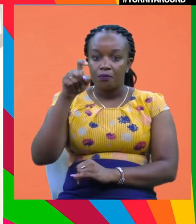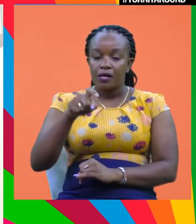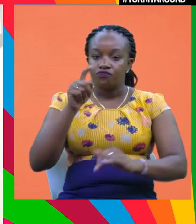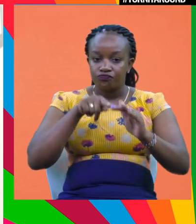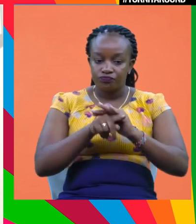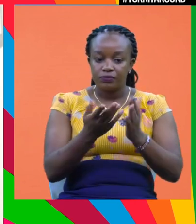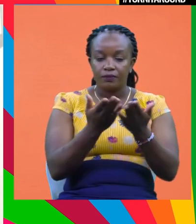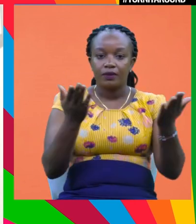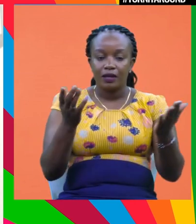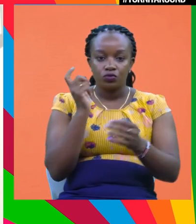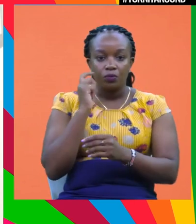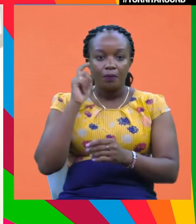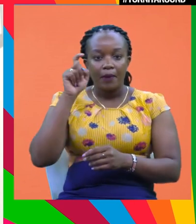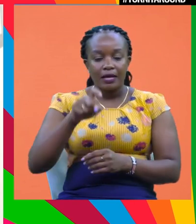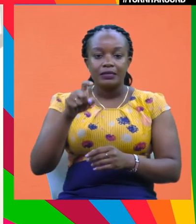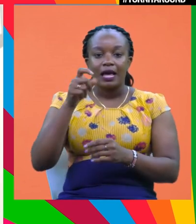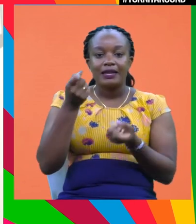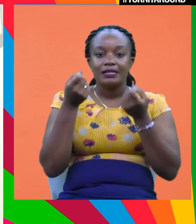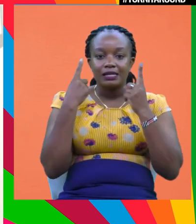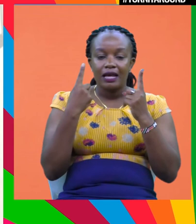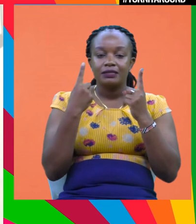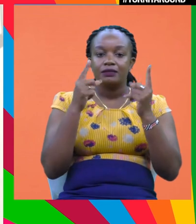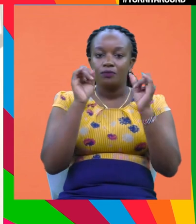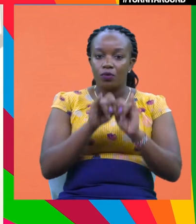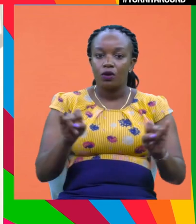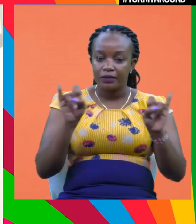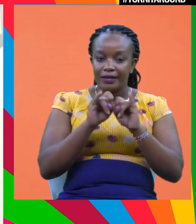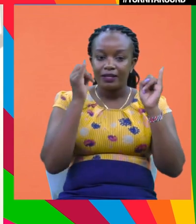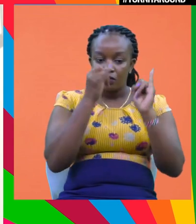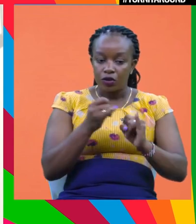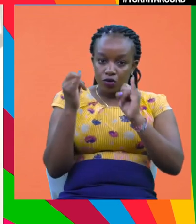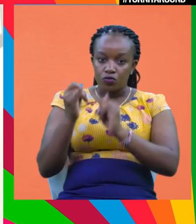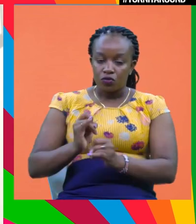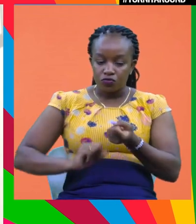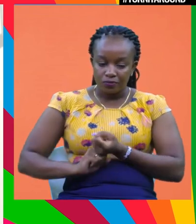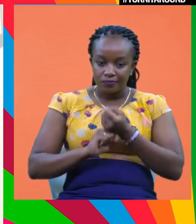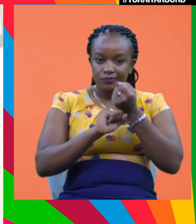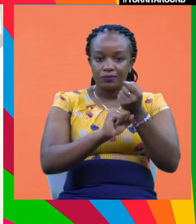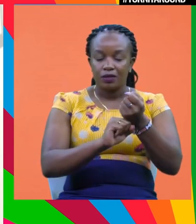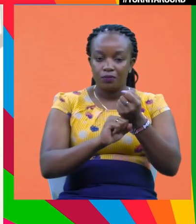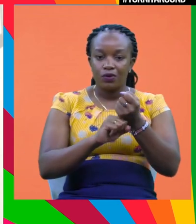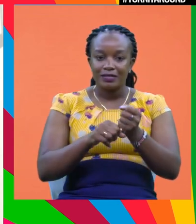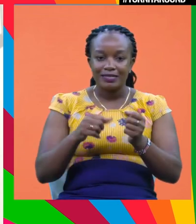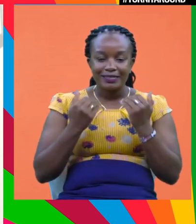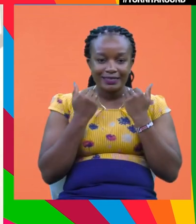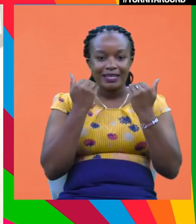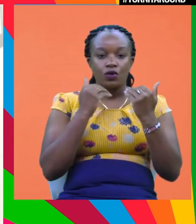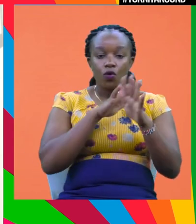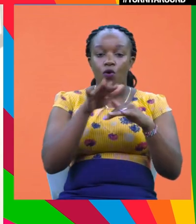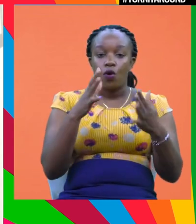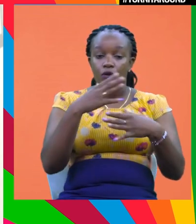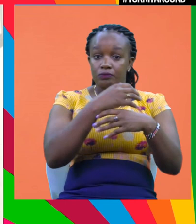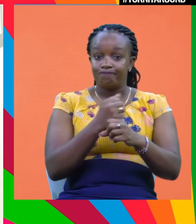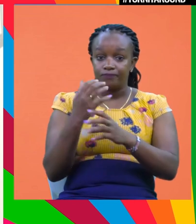and not knowing what to do, um, it's really important that individuals put pressure on, um, organizations and companies and products they buy.